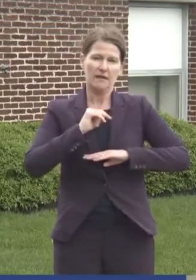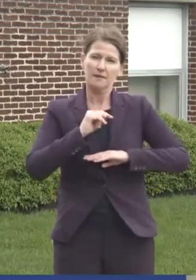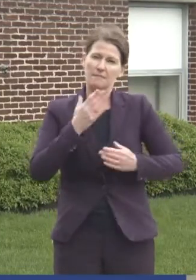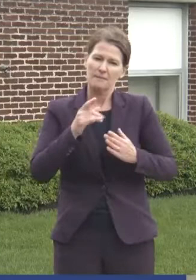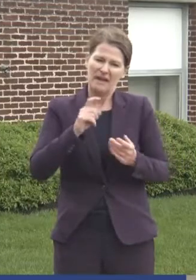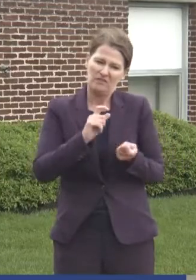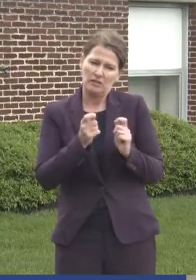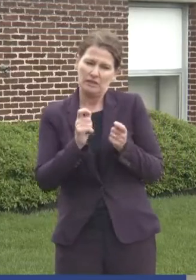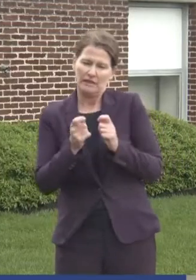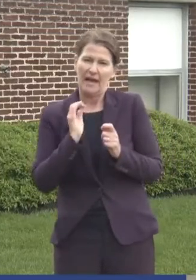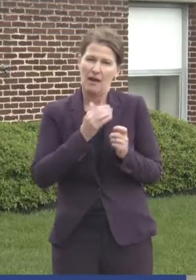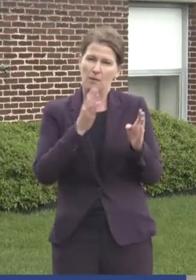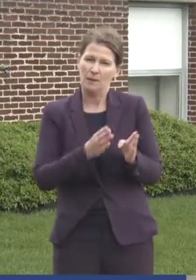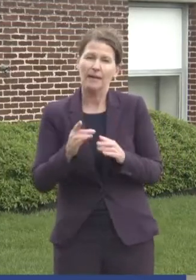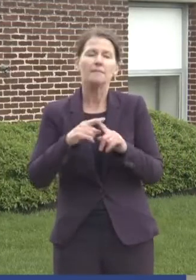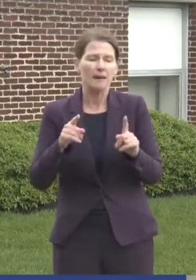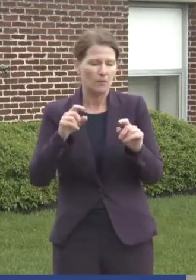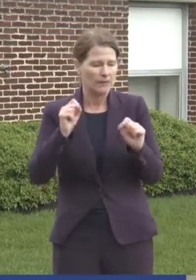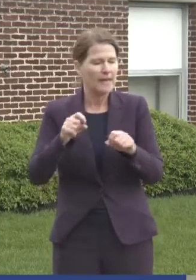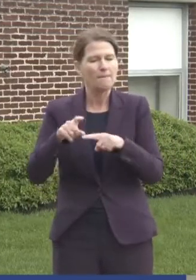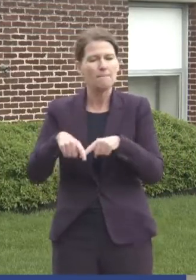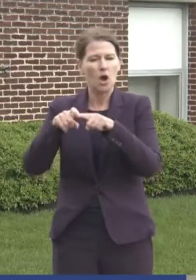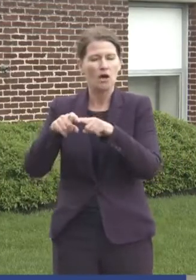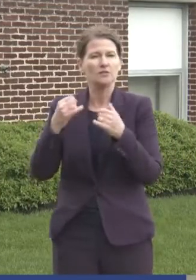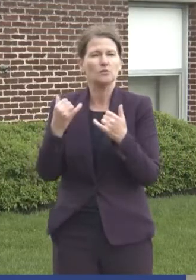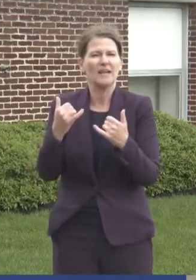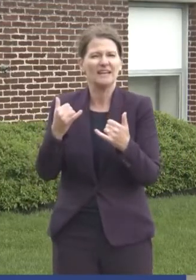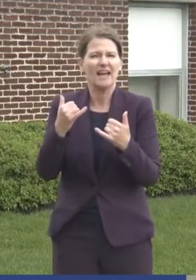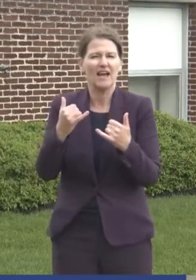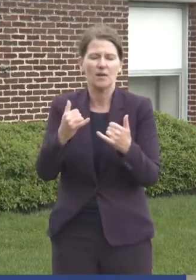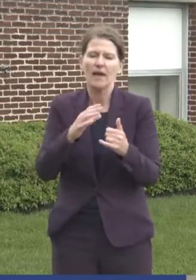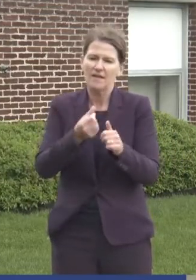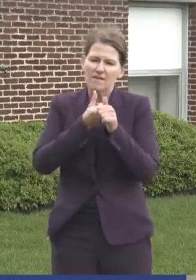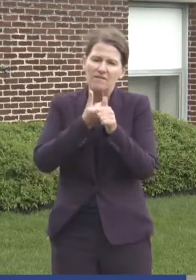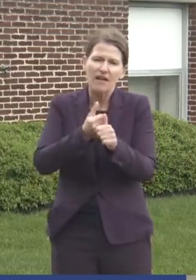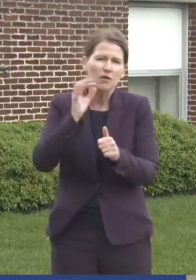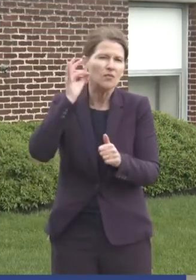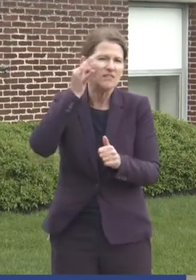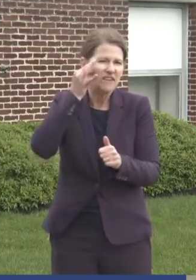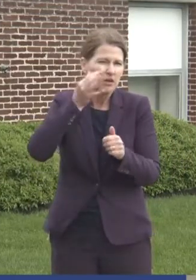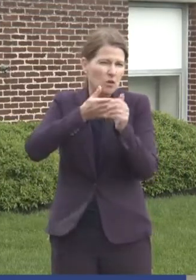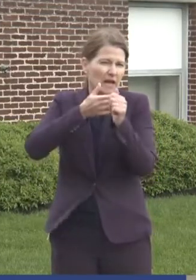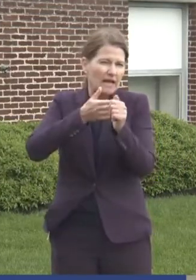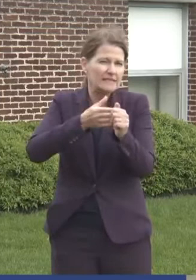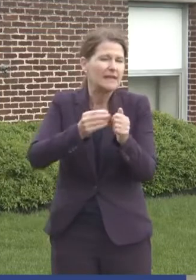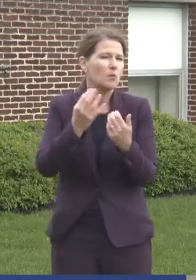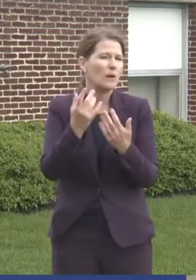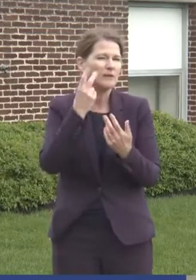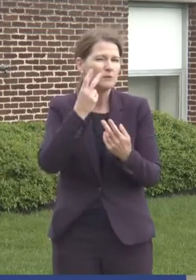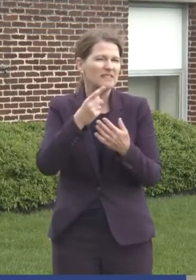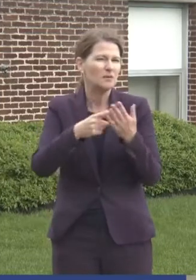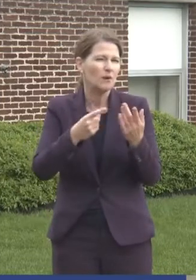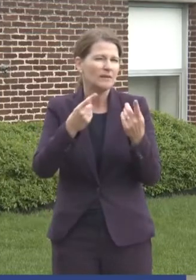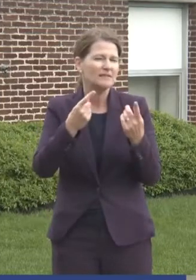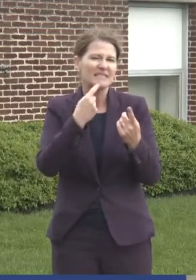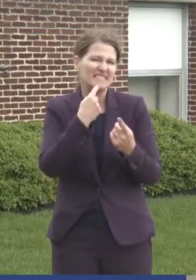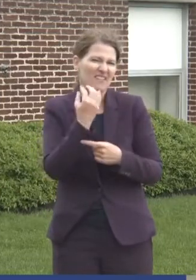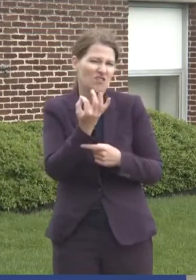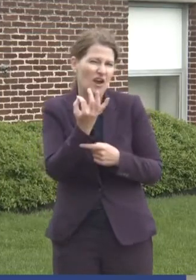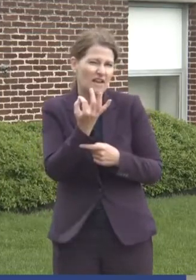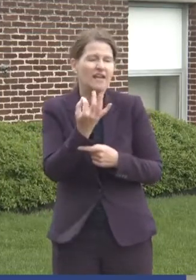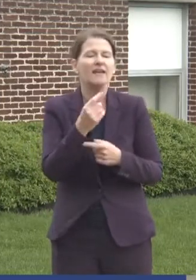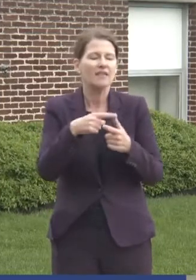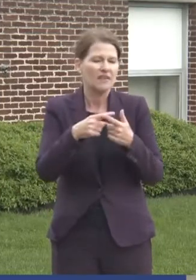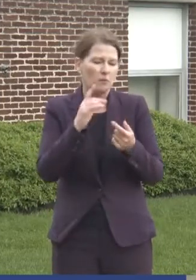little bit in our planning, but we're going to be able to pause right now, really follow the federal guidance and wait and see what Friday says, and then we'll make we'll adjust